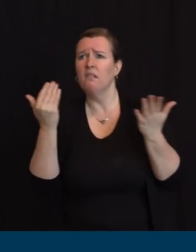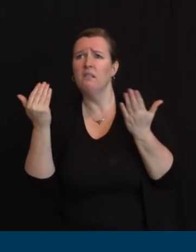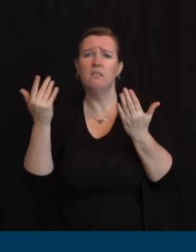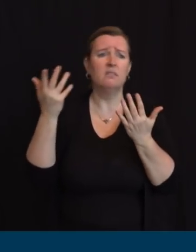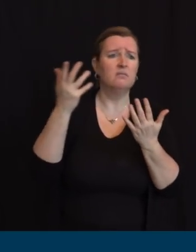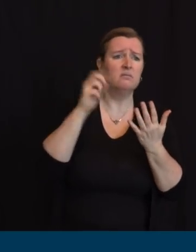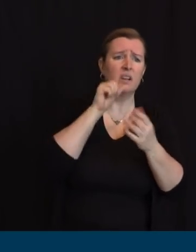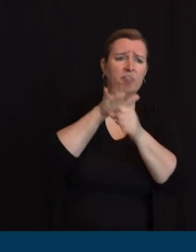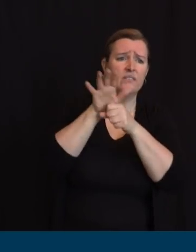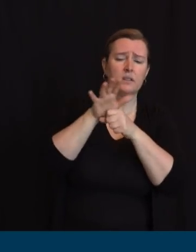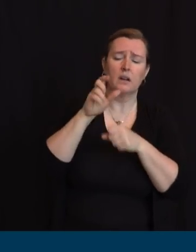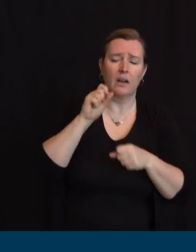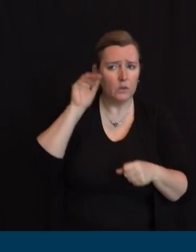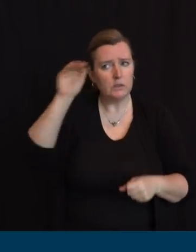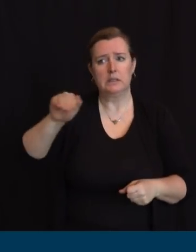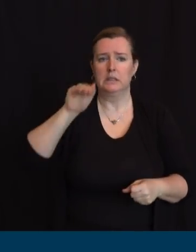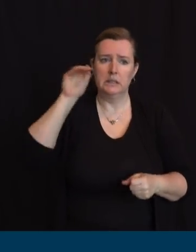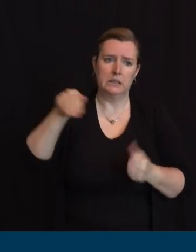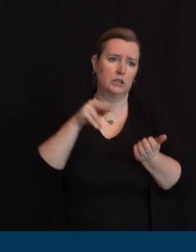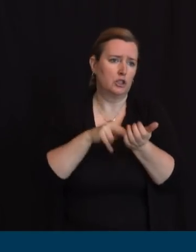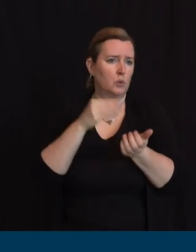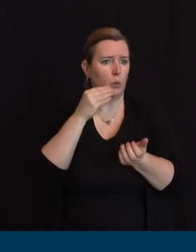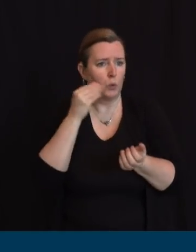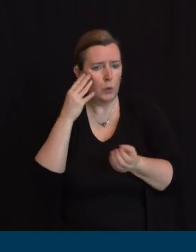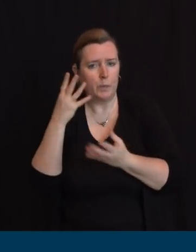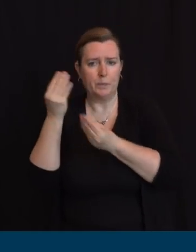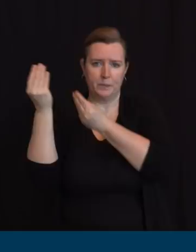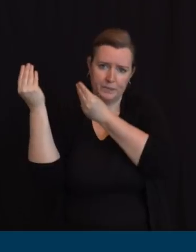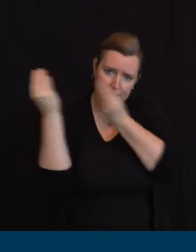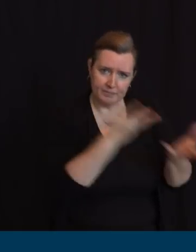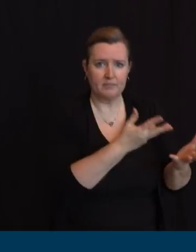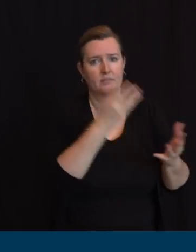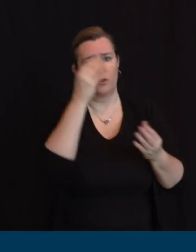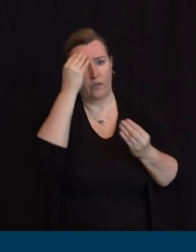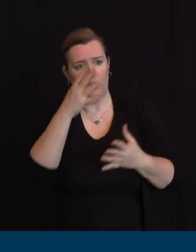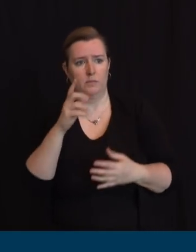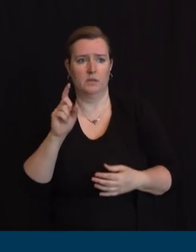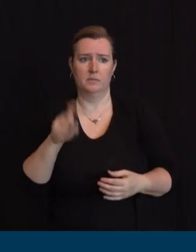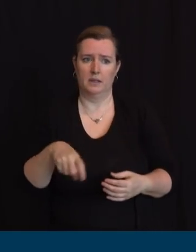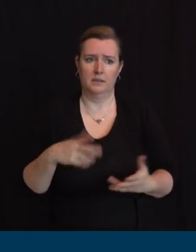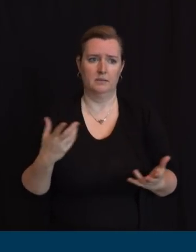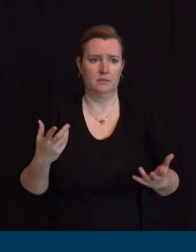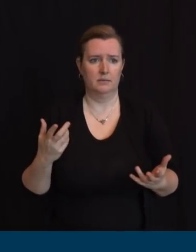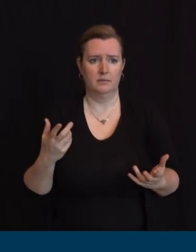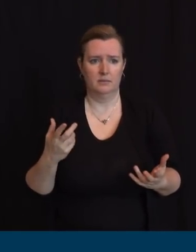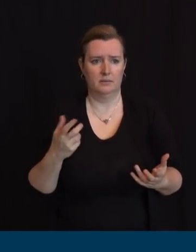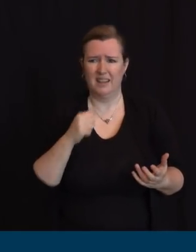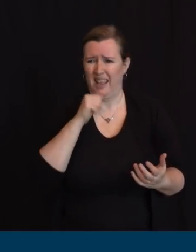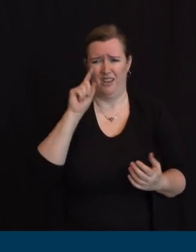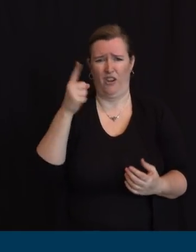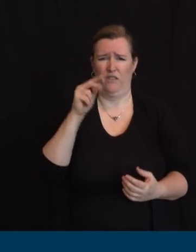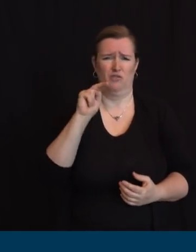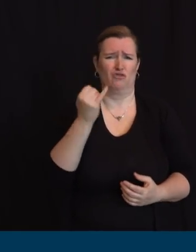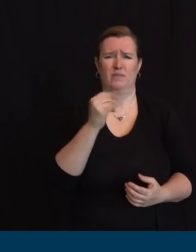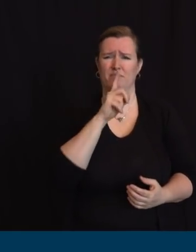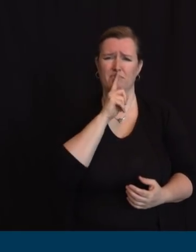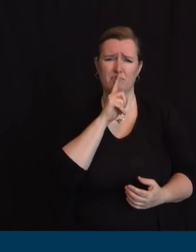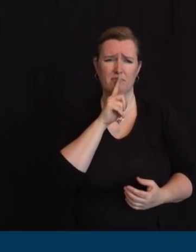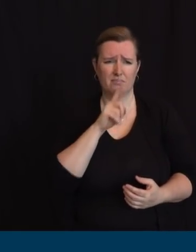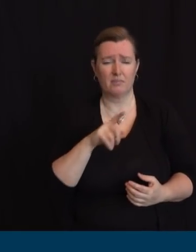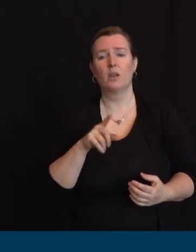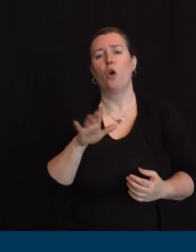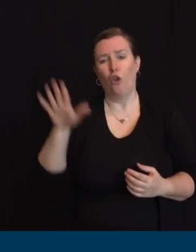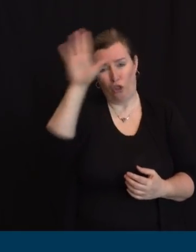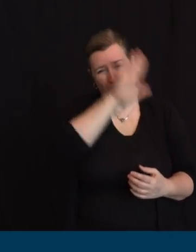not a new jersey specific item that should give no solace to anybody but this is a huge issue across the country